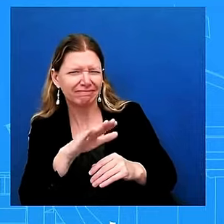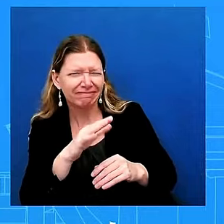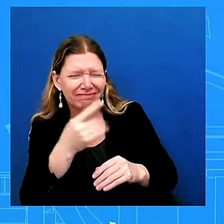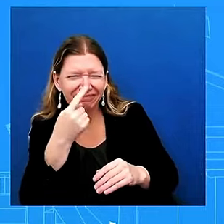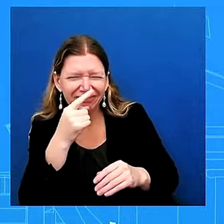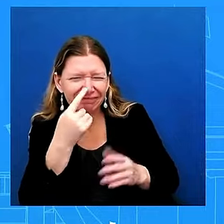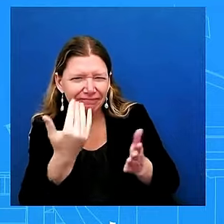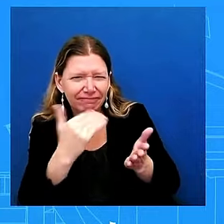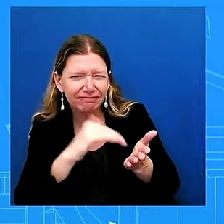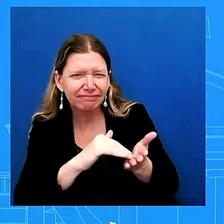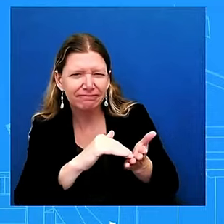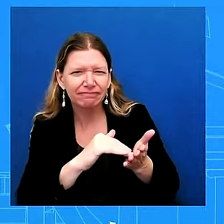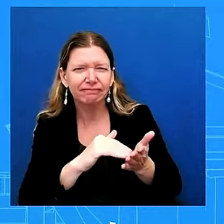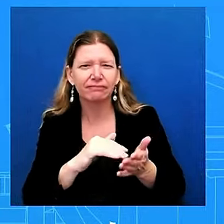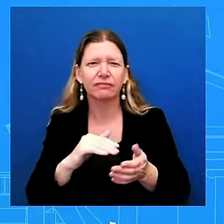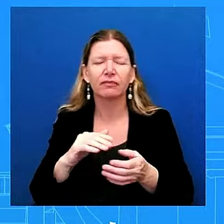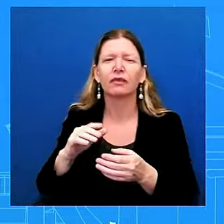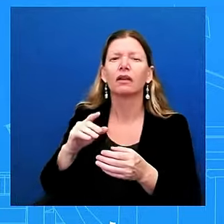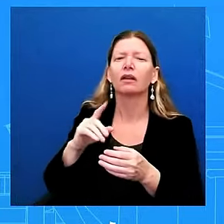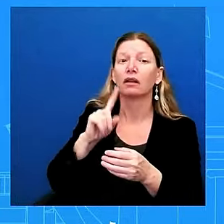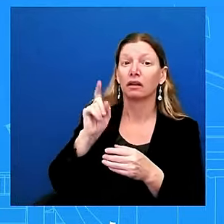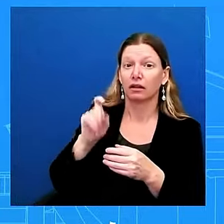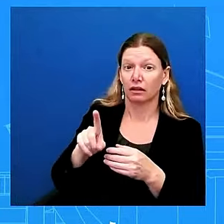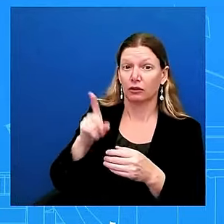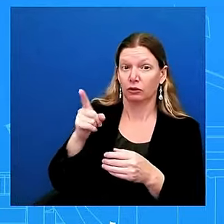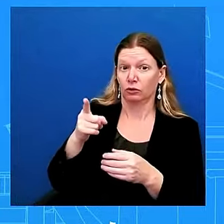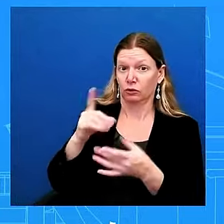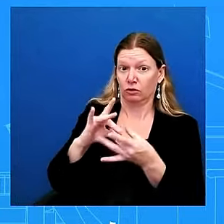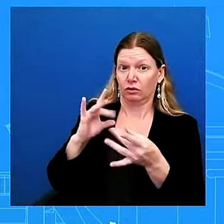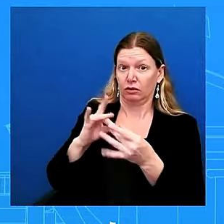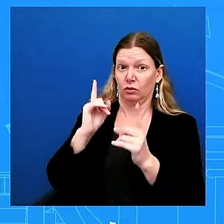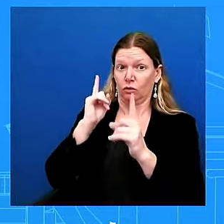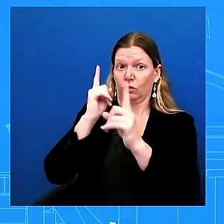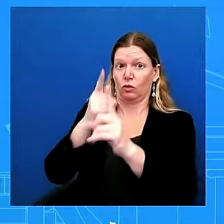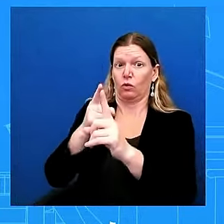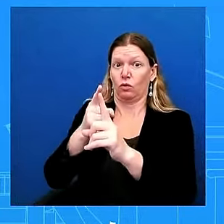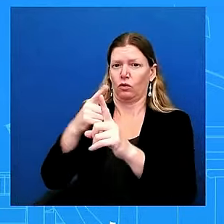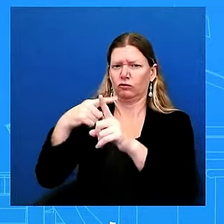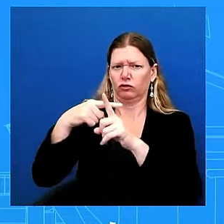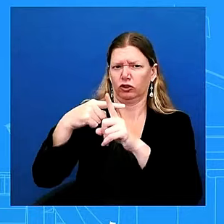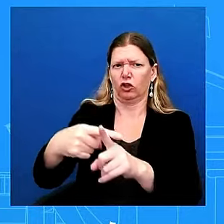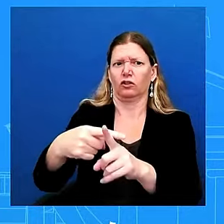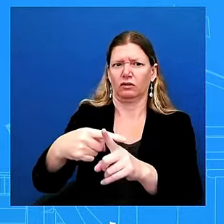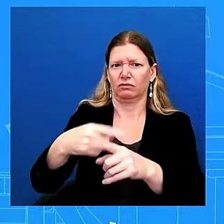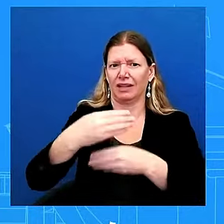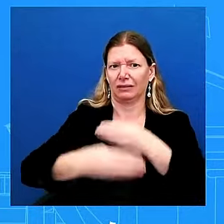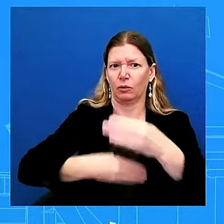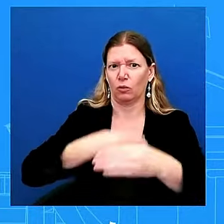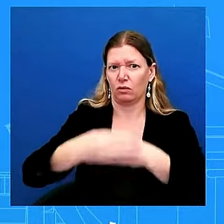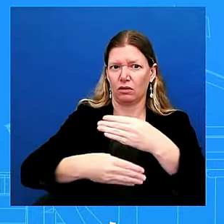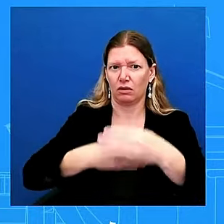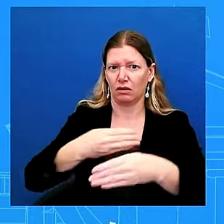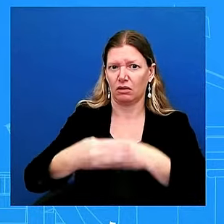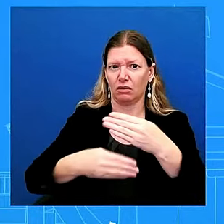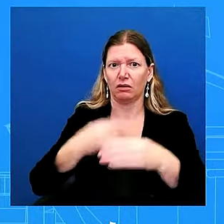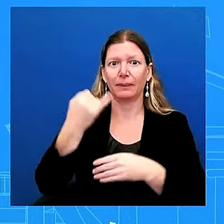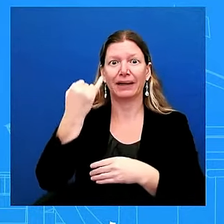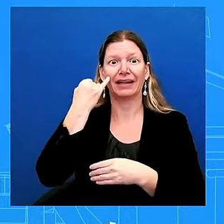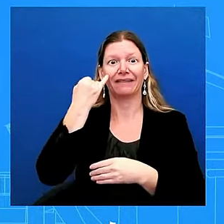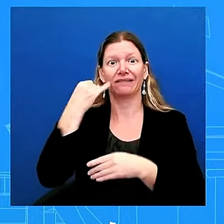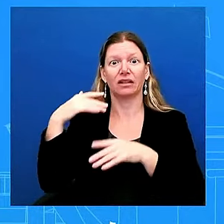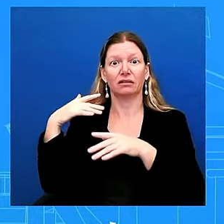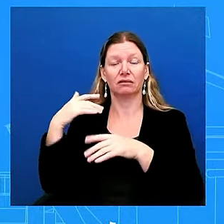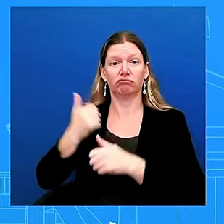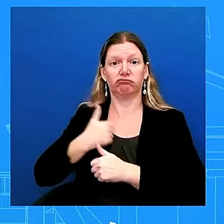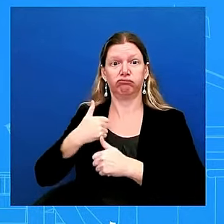goal is to uh target hezbollah but if there is a wrong operation i'm not i'm not speaking for the goals of the idea for the